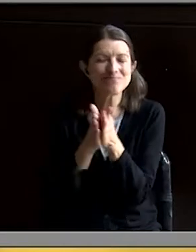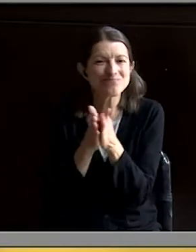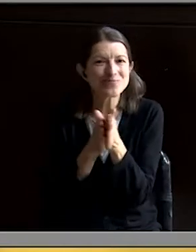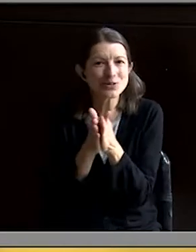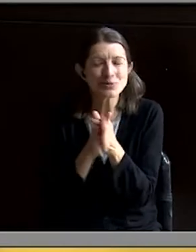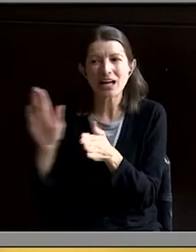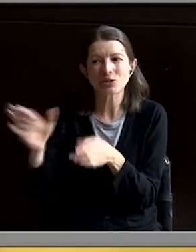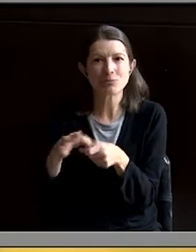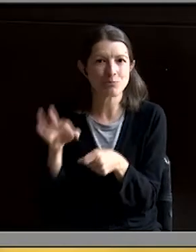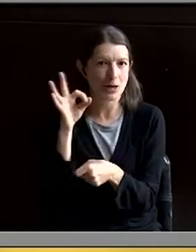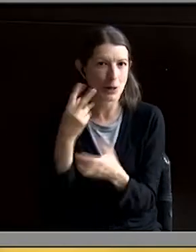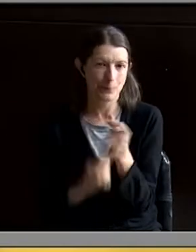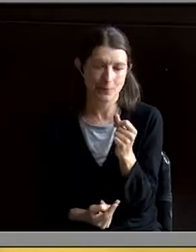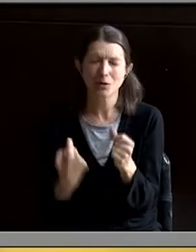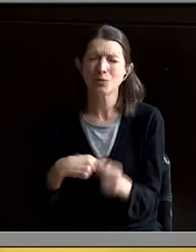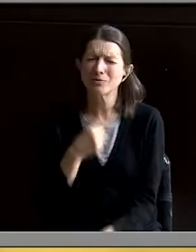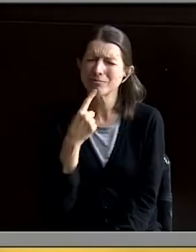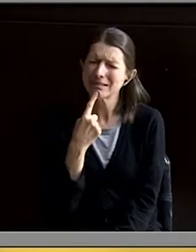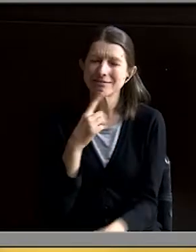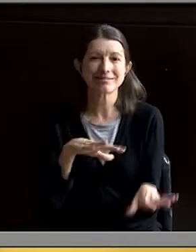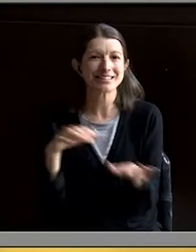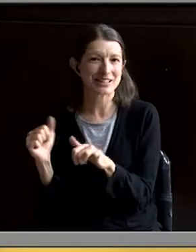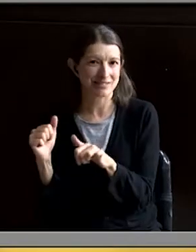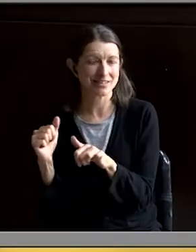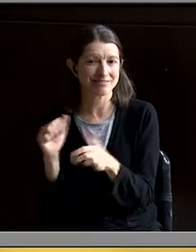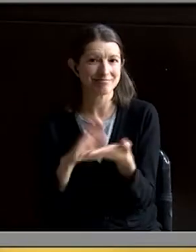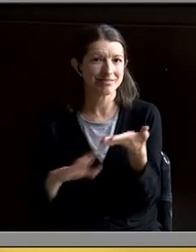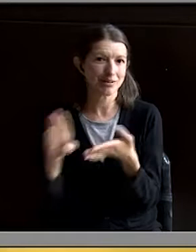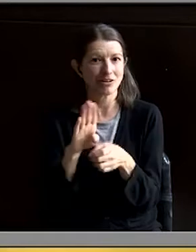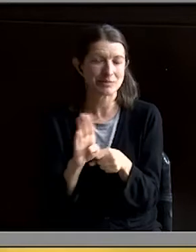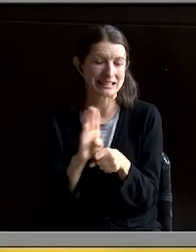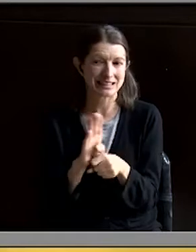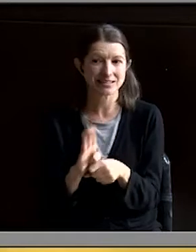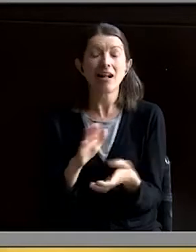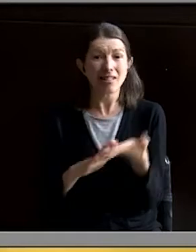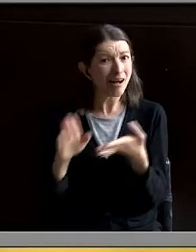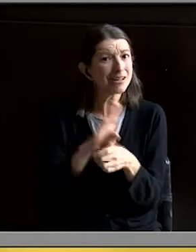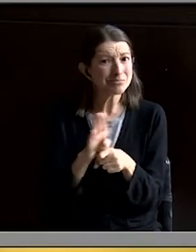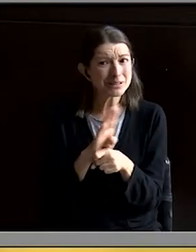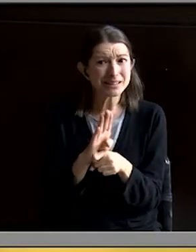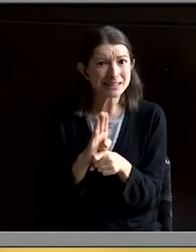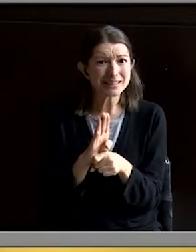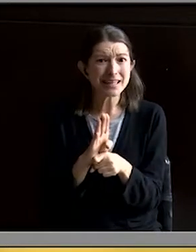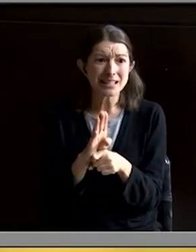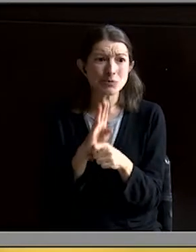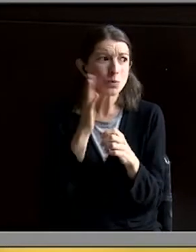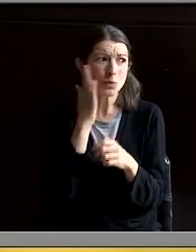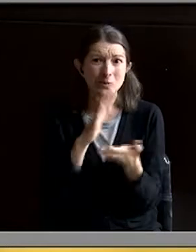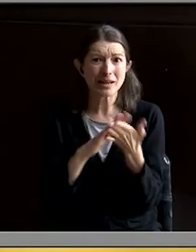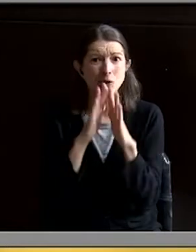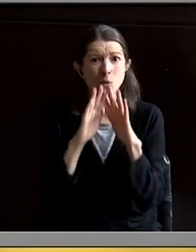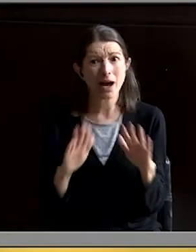her spirit. And we'll miss that when she leaves. In fact, the College of Business is going to be a quieter place.